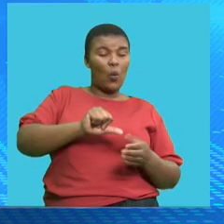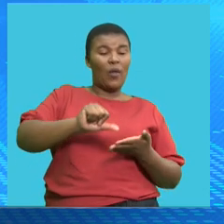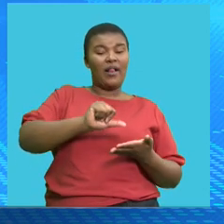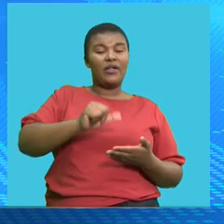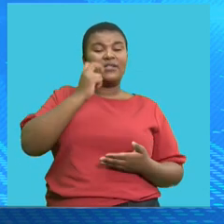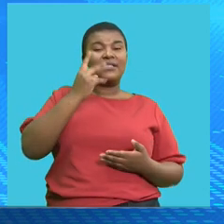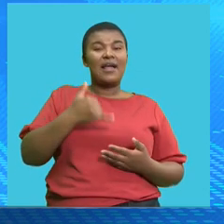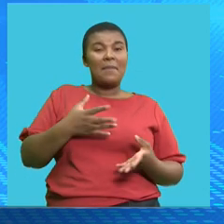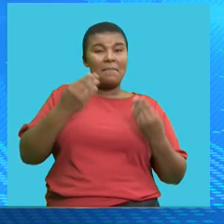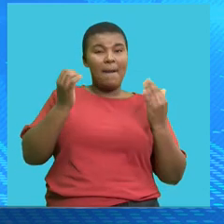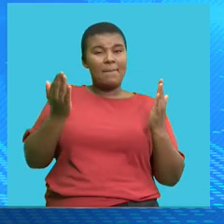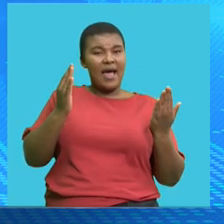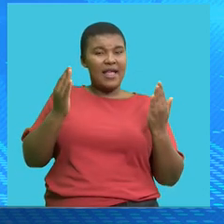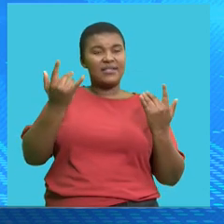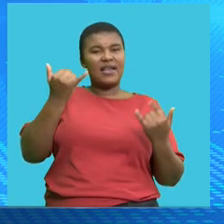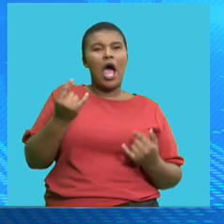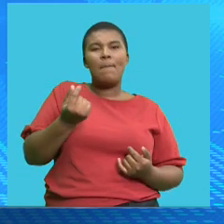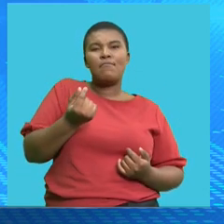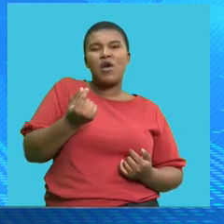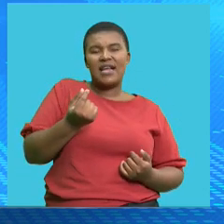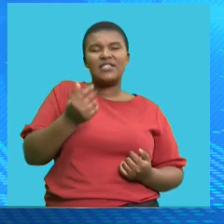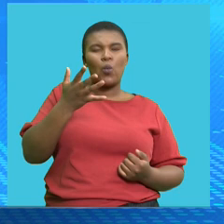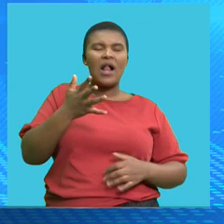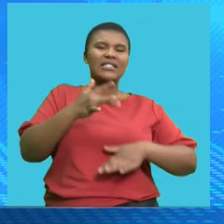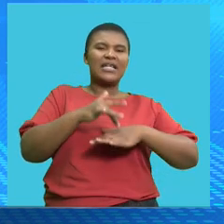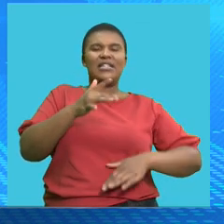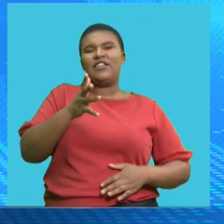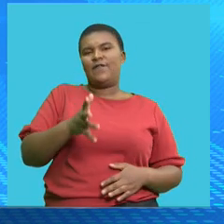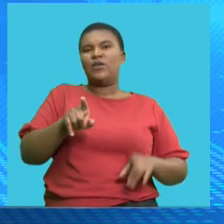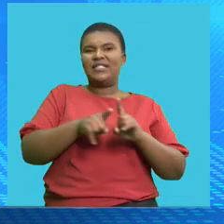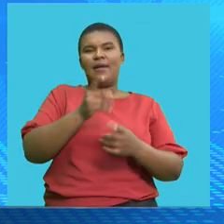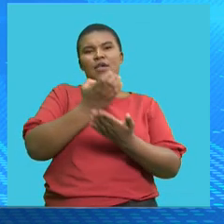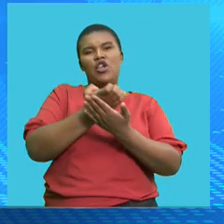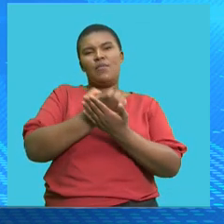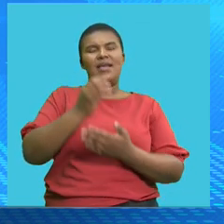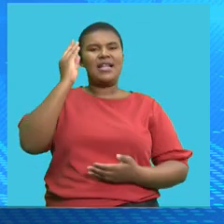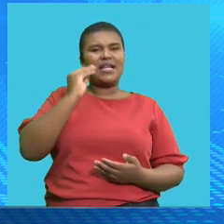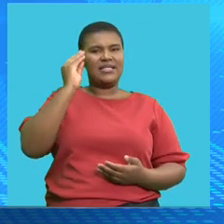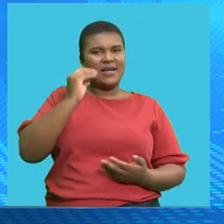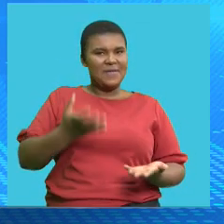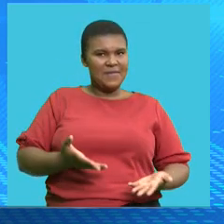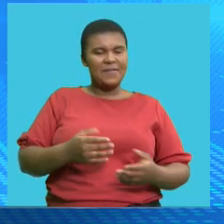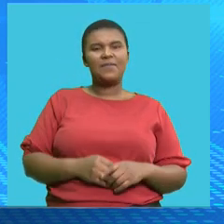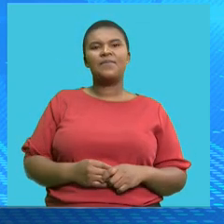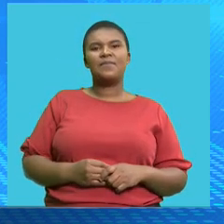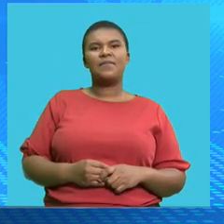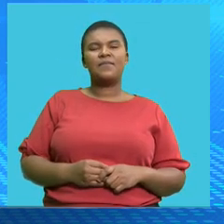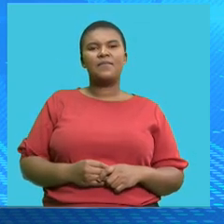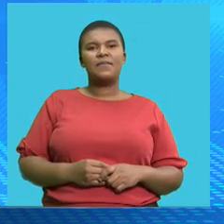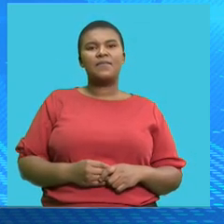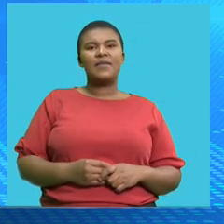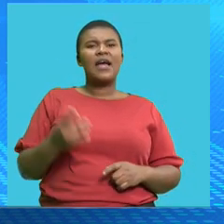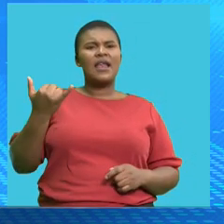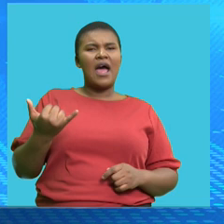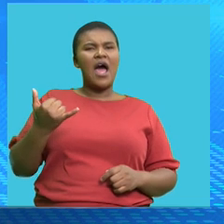finally balanced means that prices will be sensitive to sentiment and economic data so um despite some interest rate